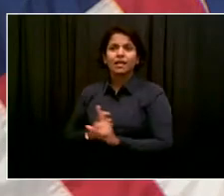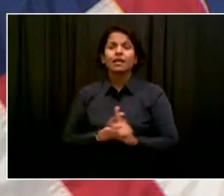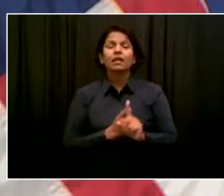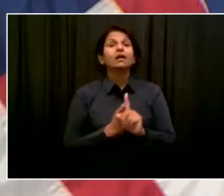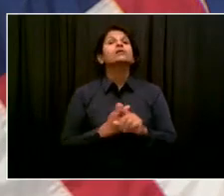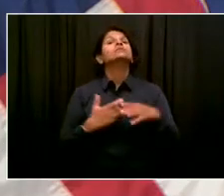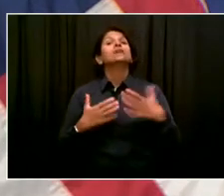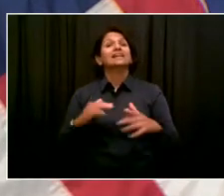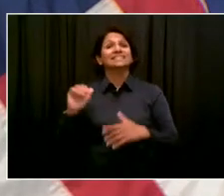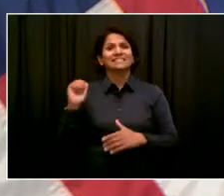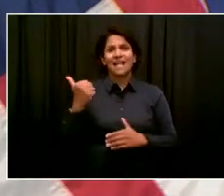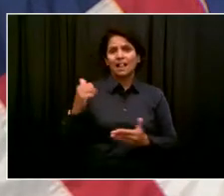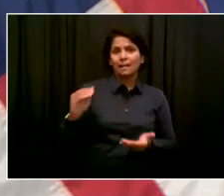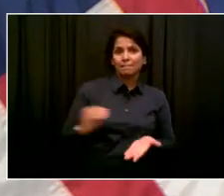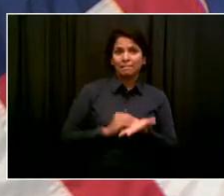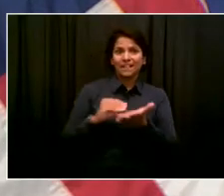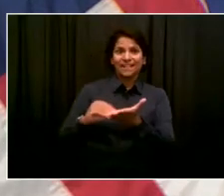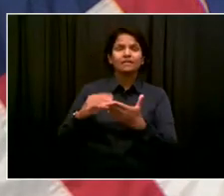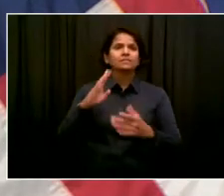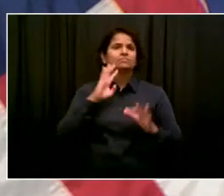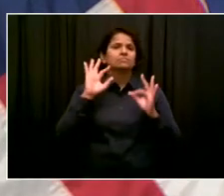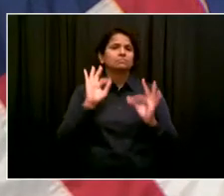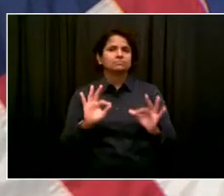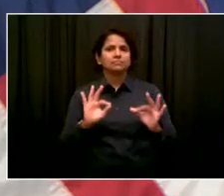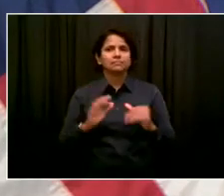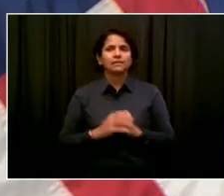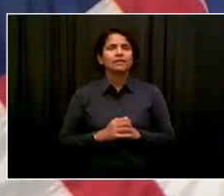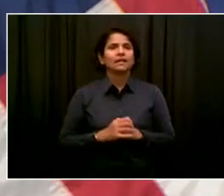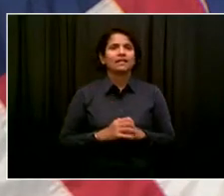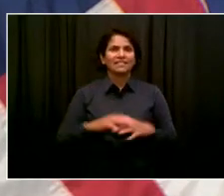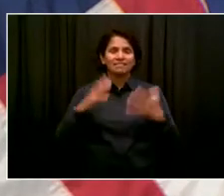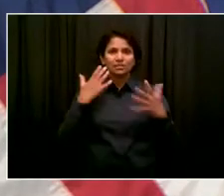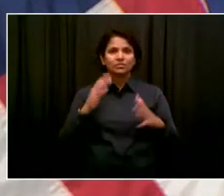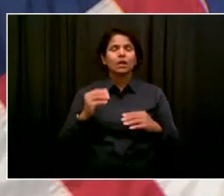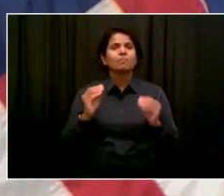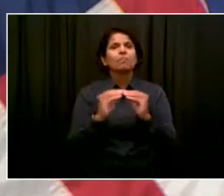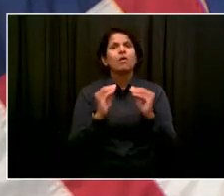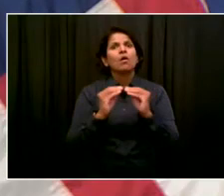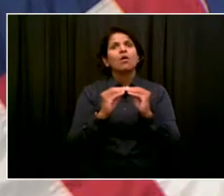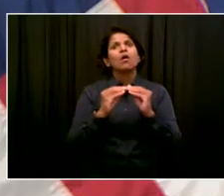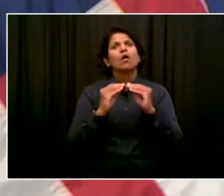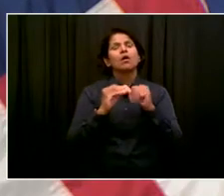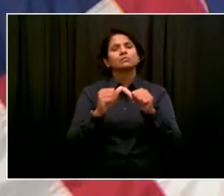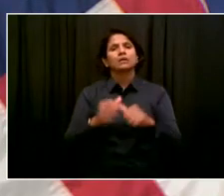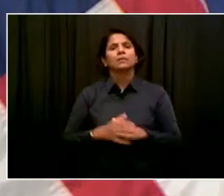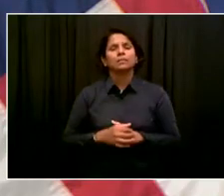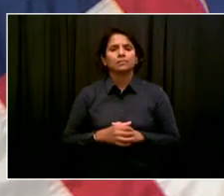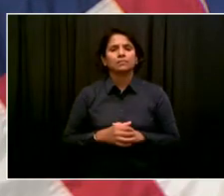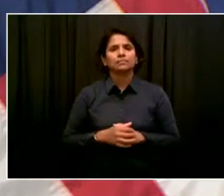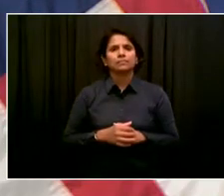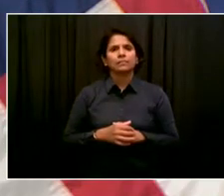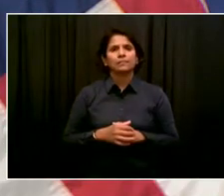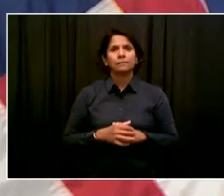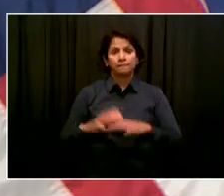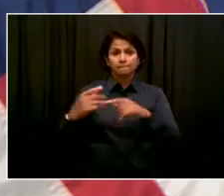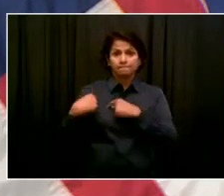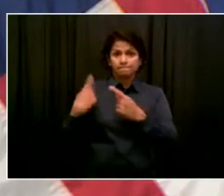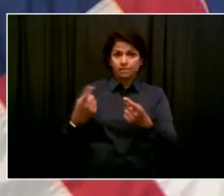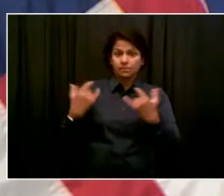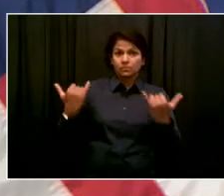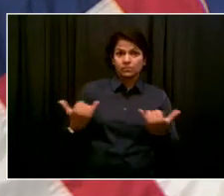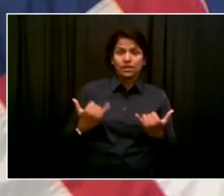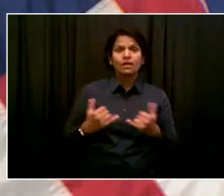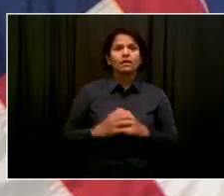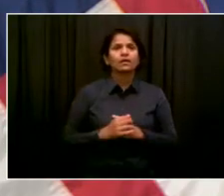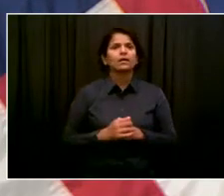milestone, even though we're going to keep going. The responsibility that we shouldered is also a legacy for new employees